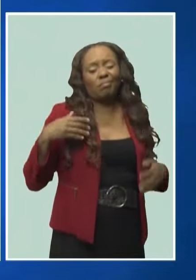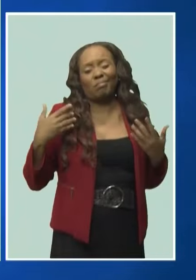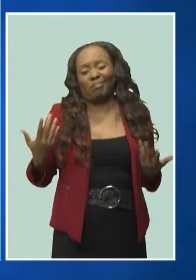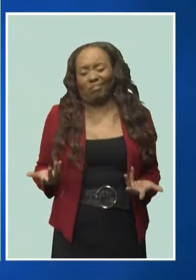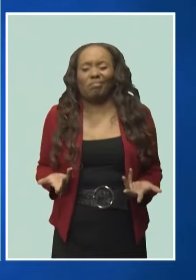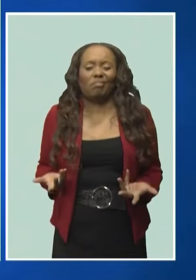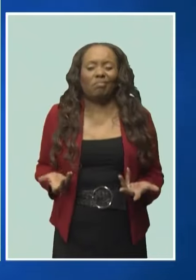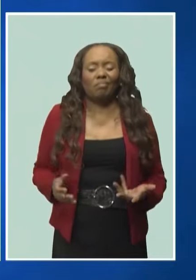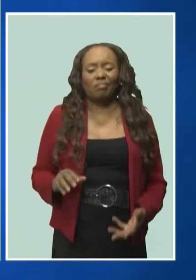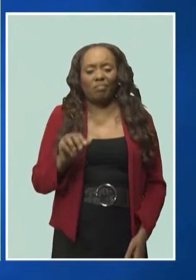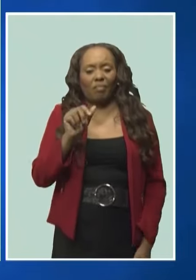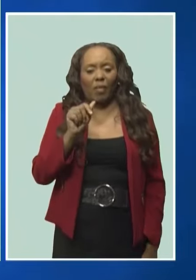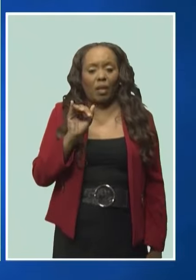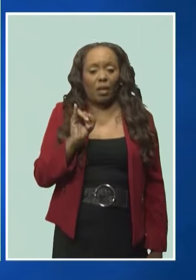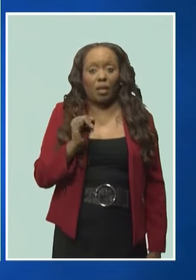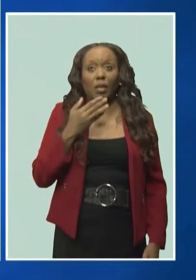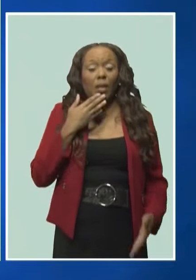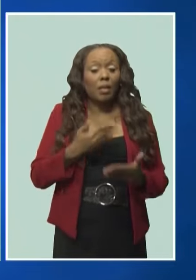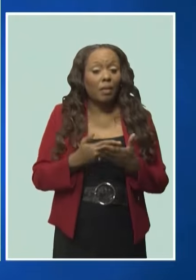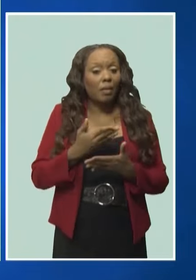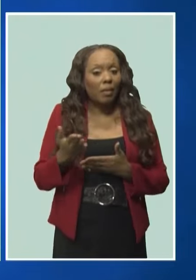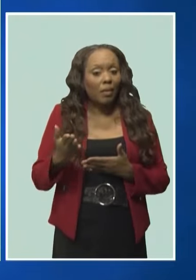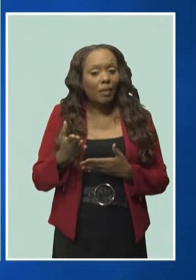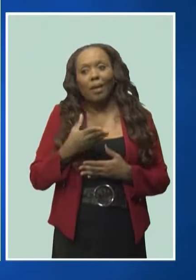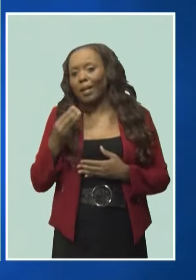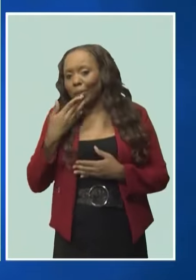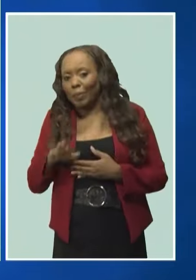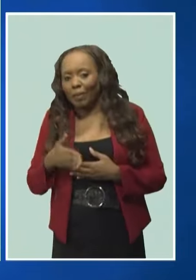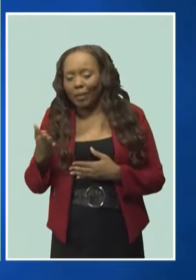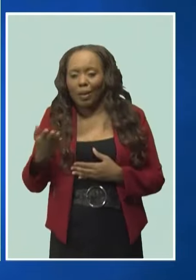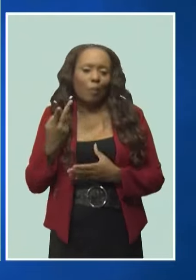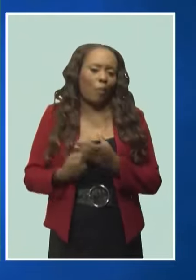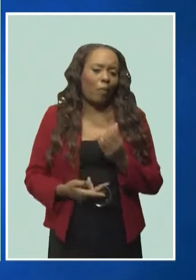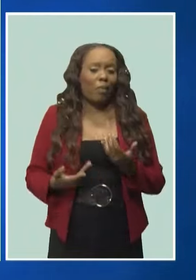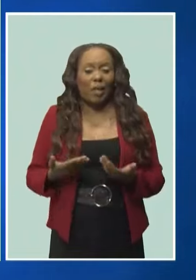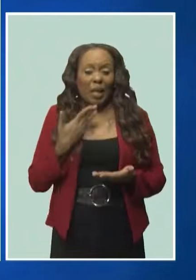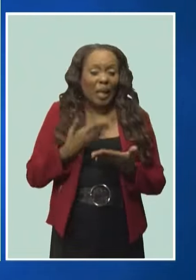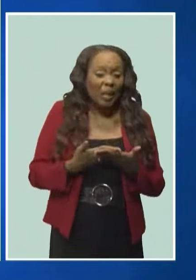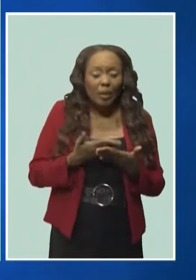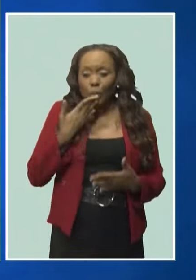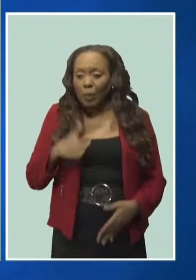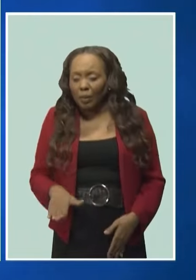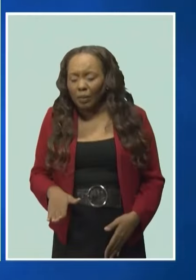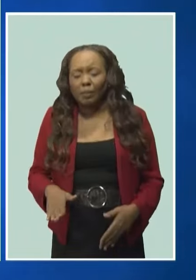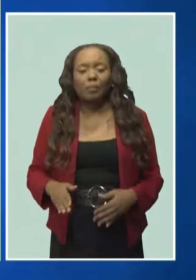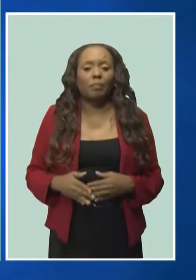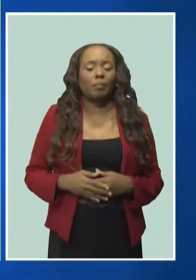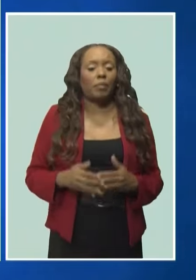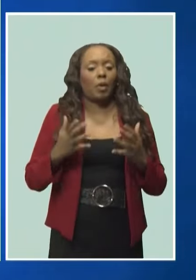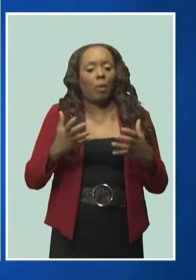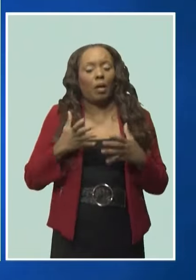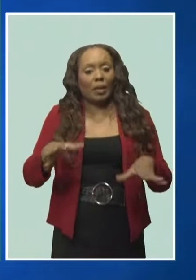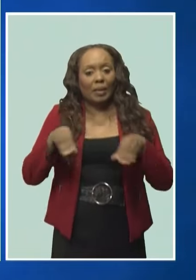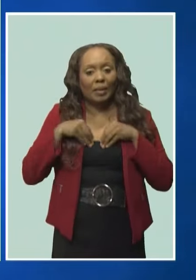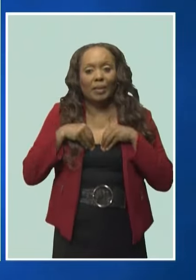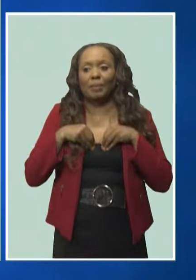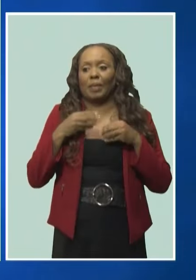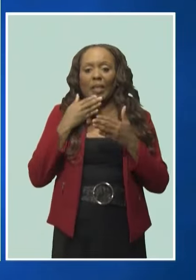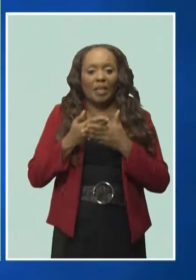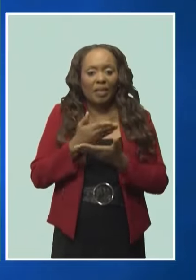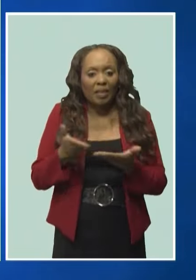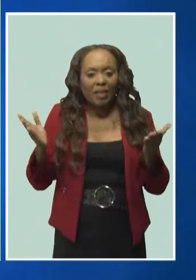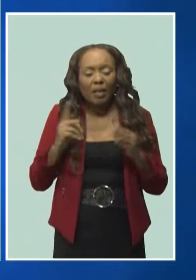artificial intelligence is a good thing and it's a bad thing. So, therefore, we want to embrace the good things about artificial